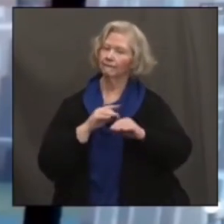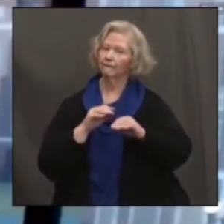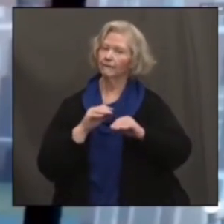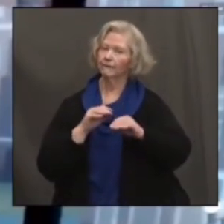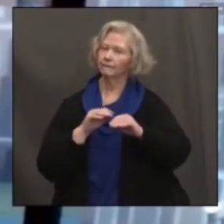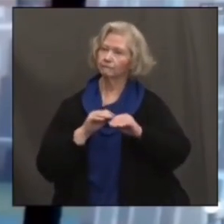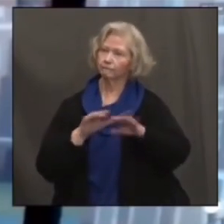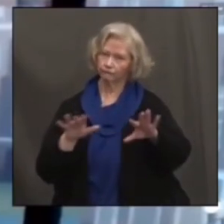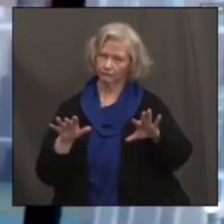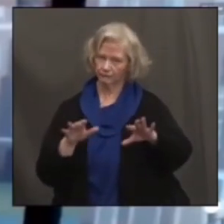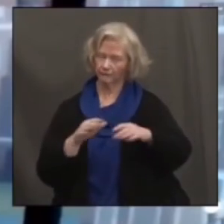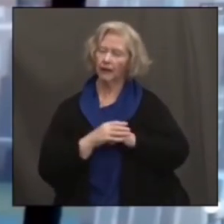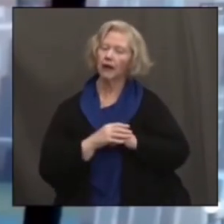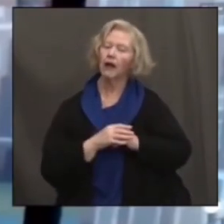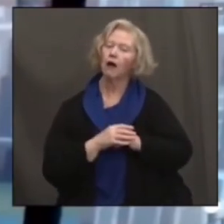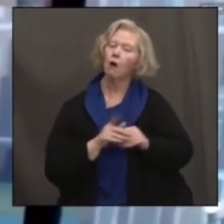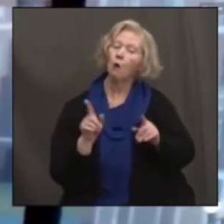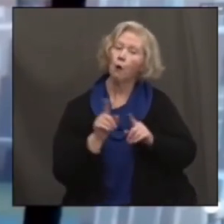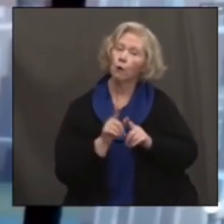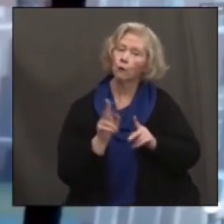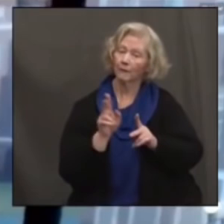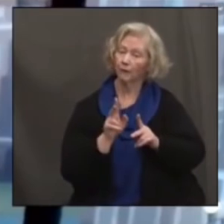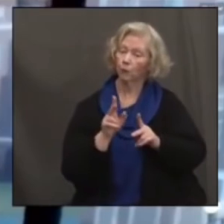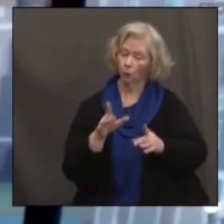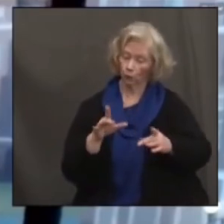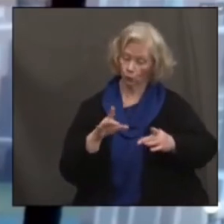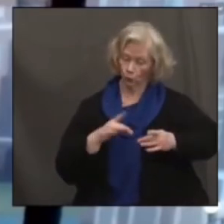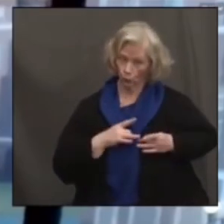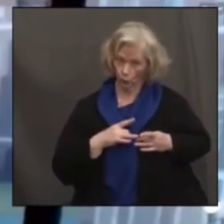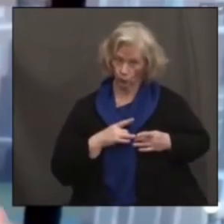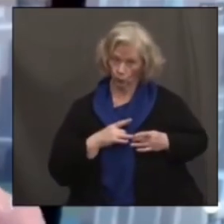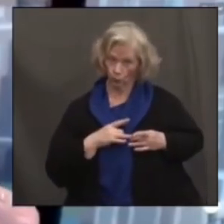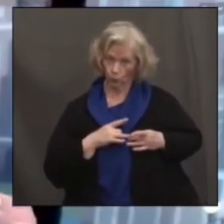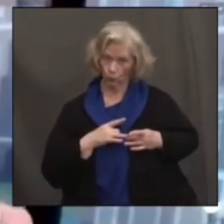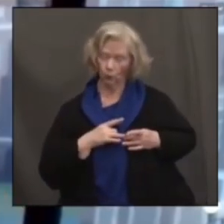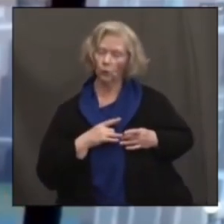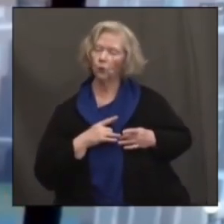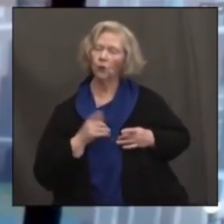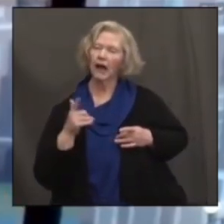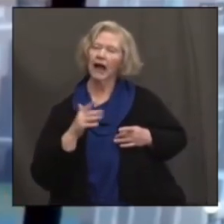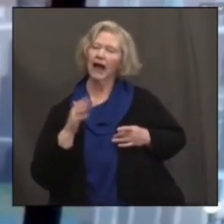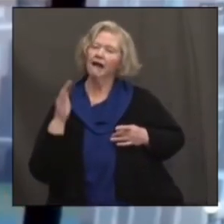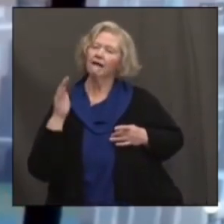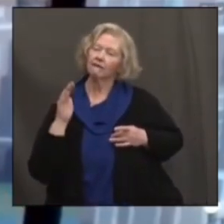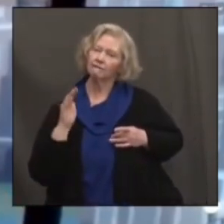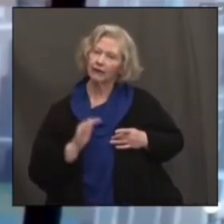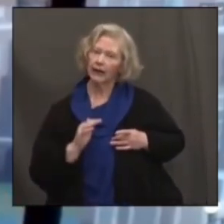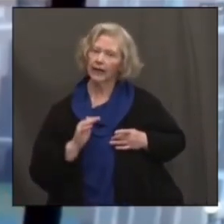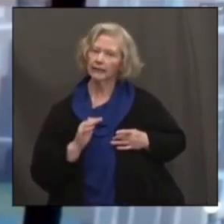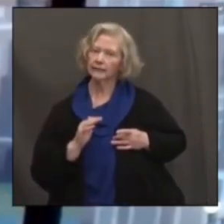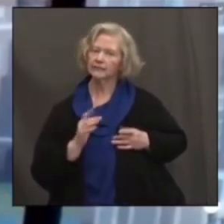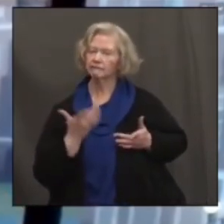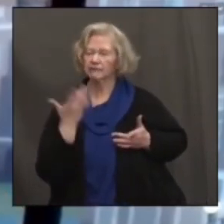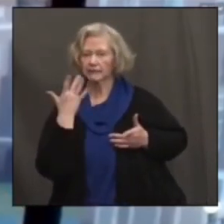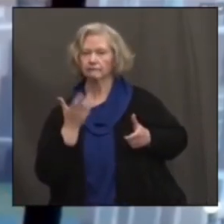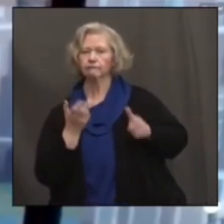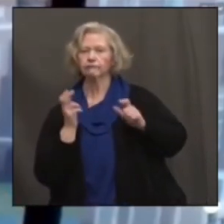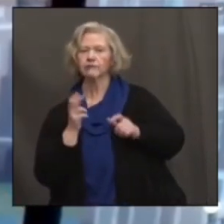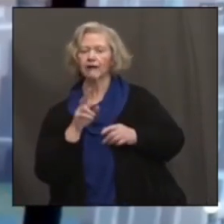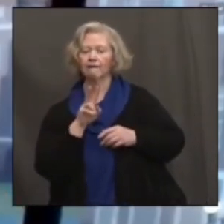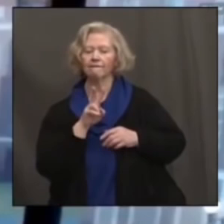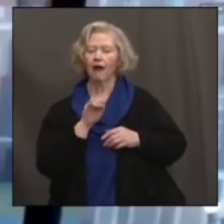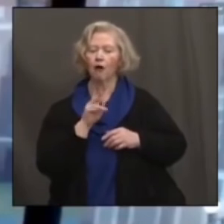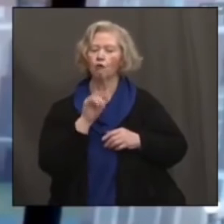also in those people who get infected and have been vaccinated in lowering their viral load. And that viral load is